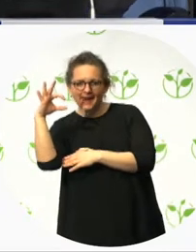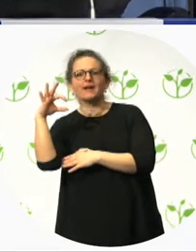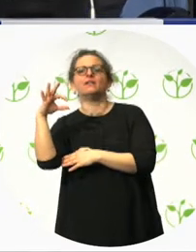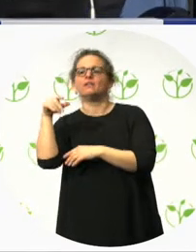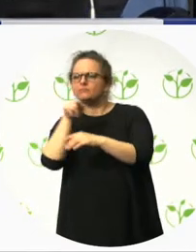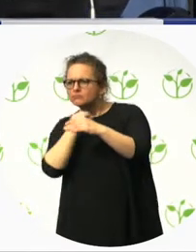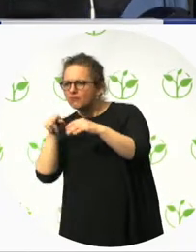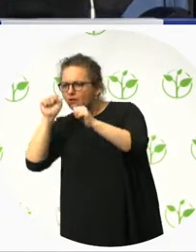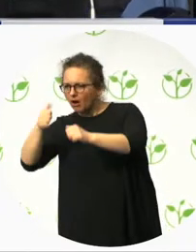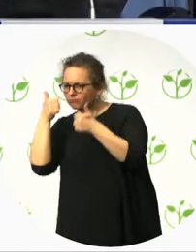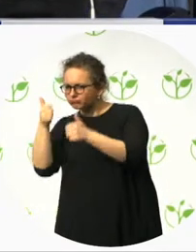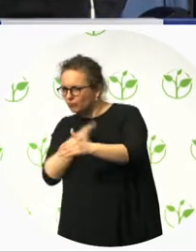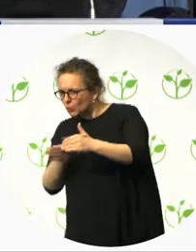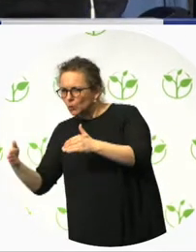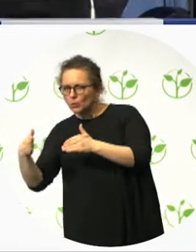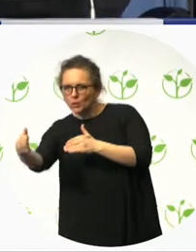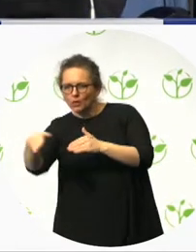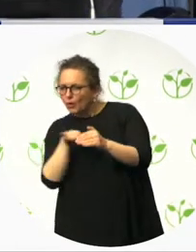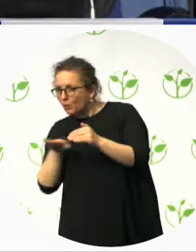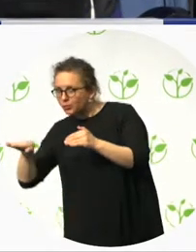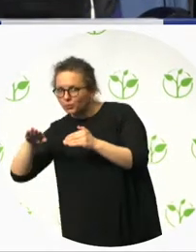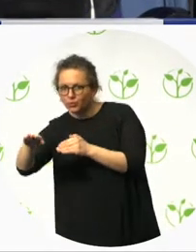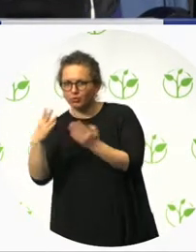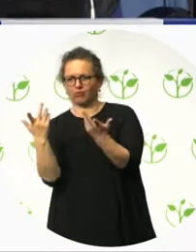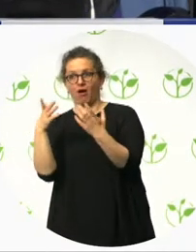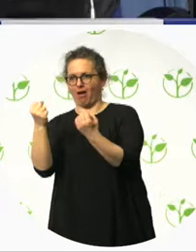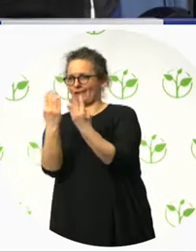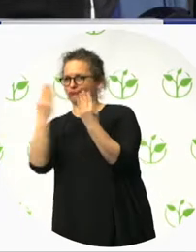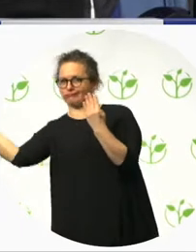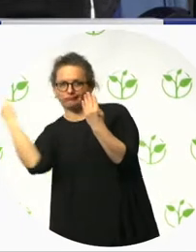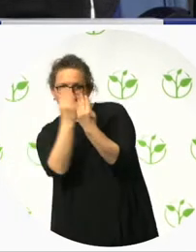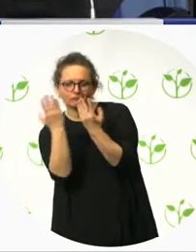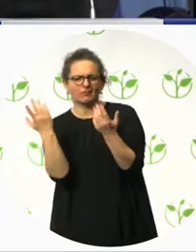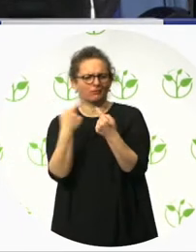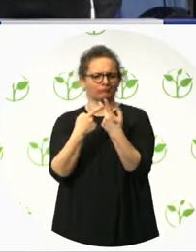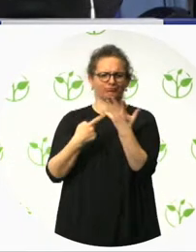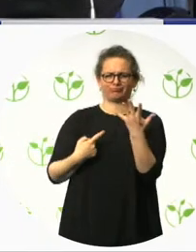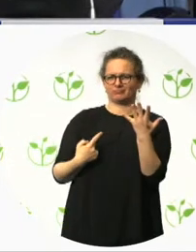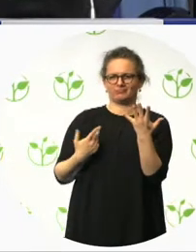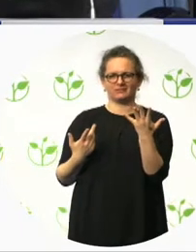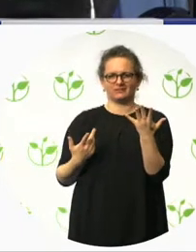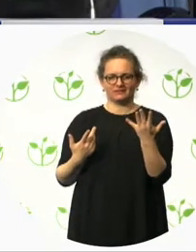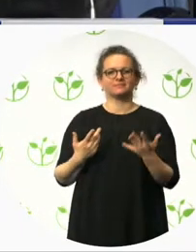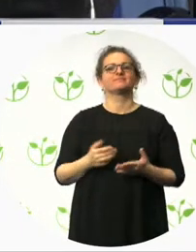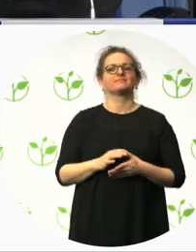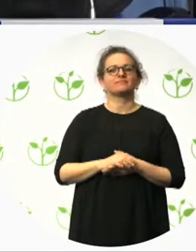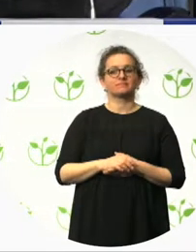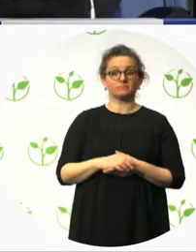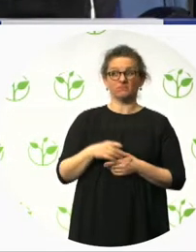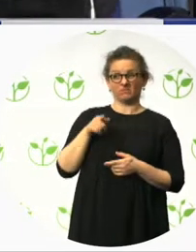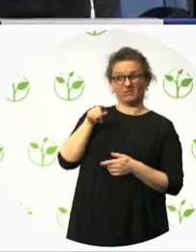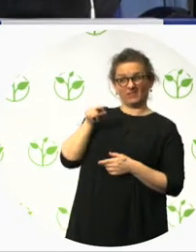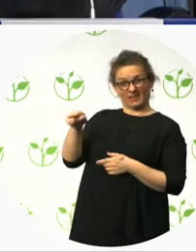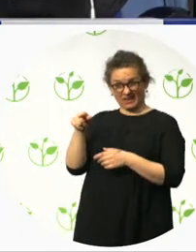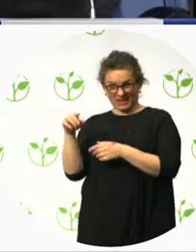at a recommendable height for wheelchair users. And the bathroom has also a care call system. The shop furnishings are fitted to the